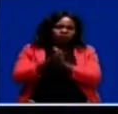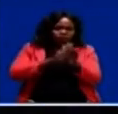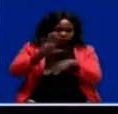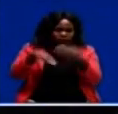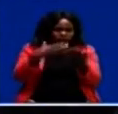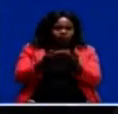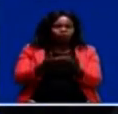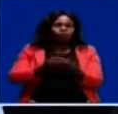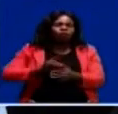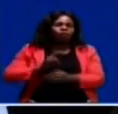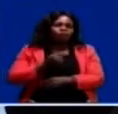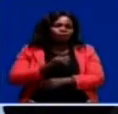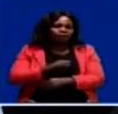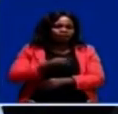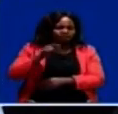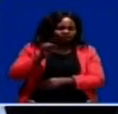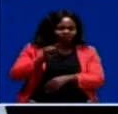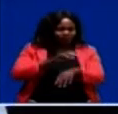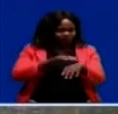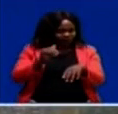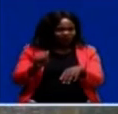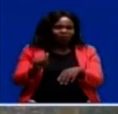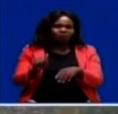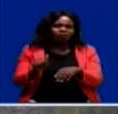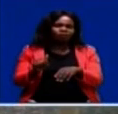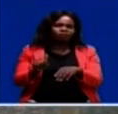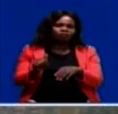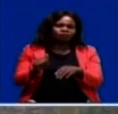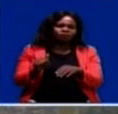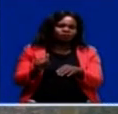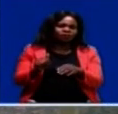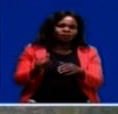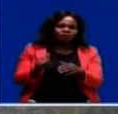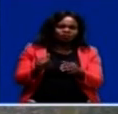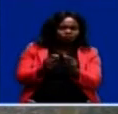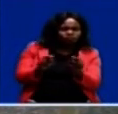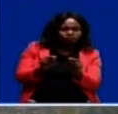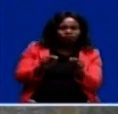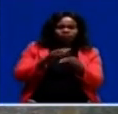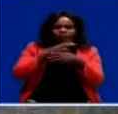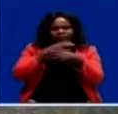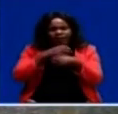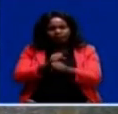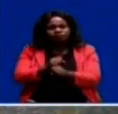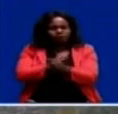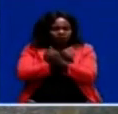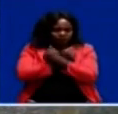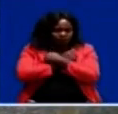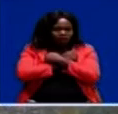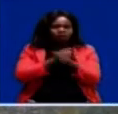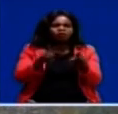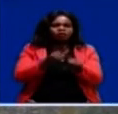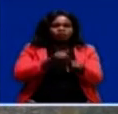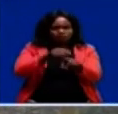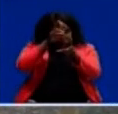That is a call to civility, maturity, love and respect for one another